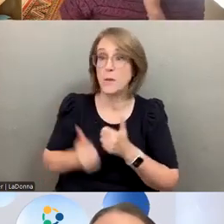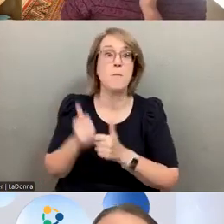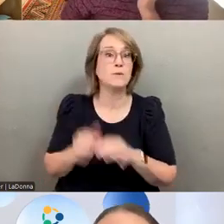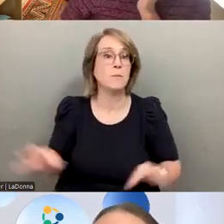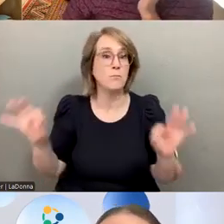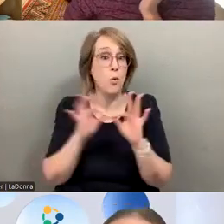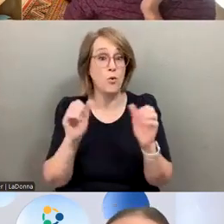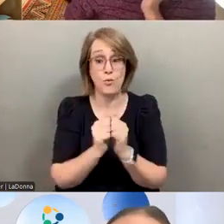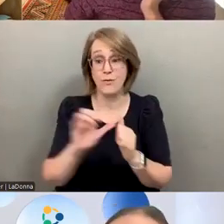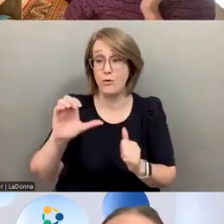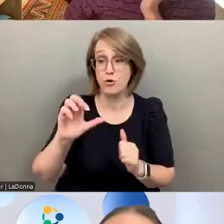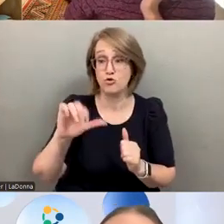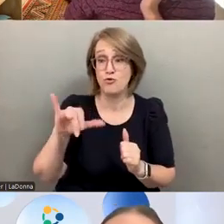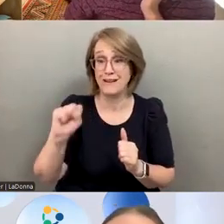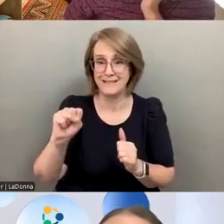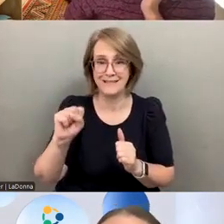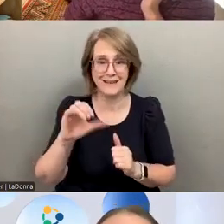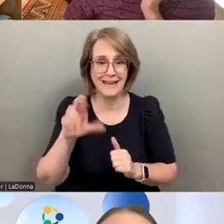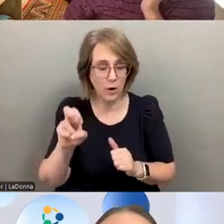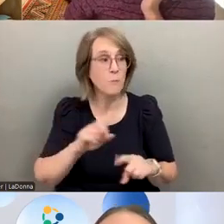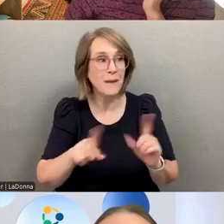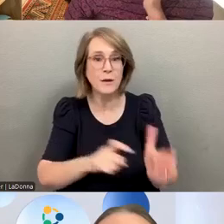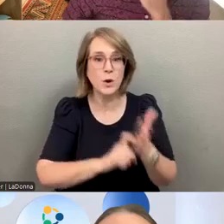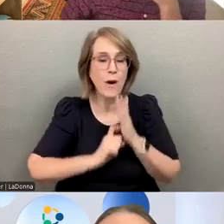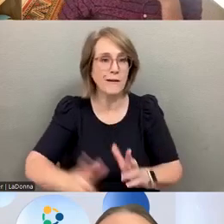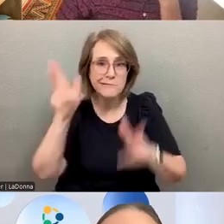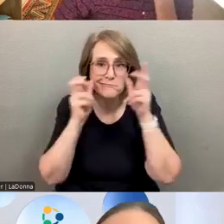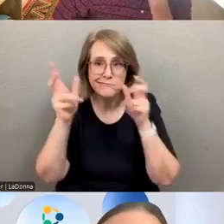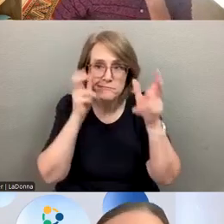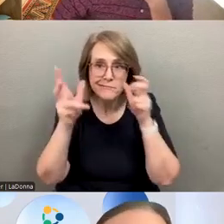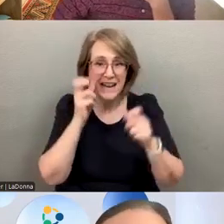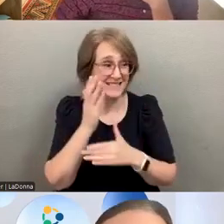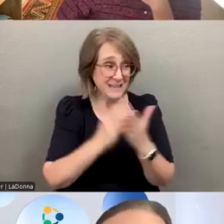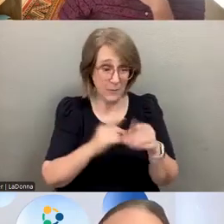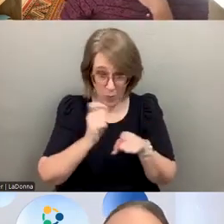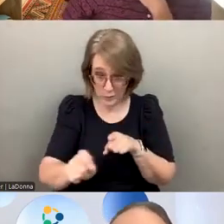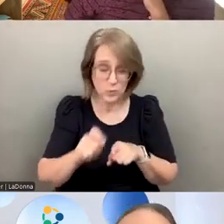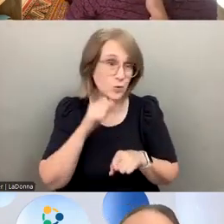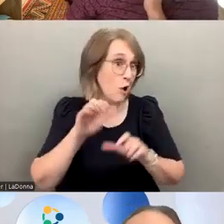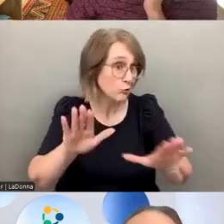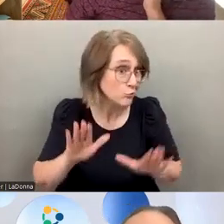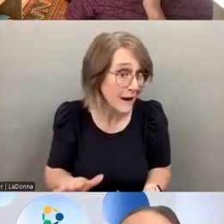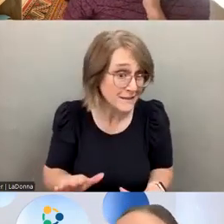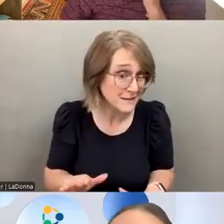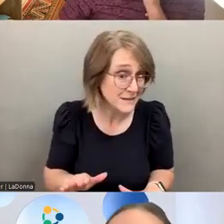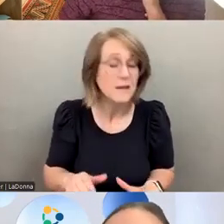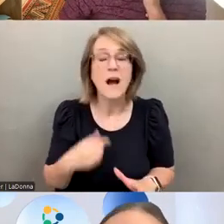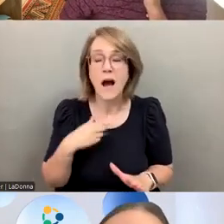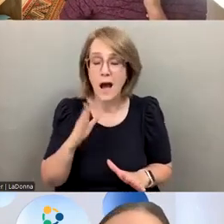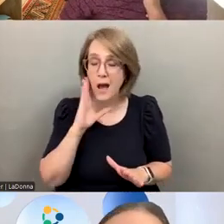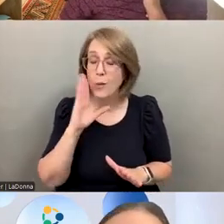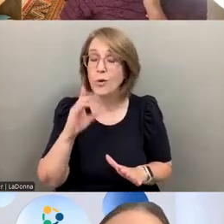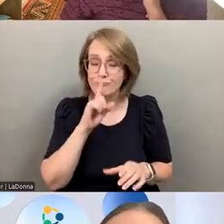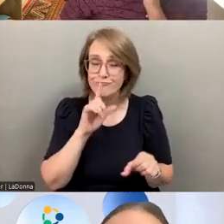care. But he had to listen to a whole lot of calls and some of the things he heard was not so great. And I would absolutely